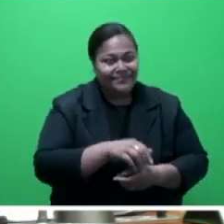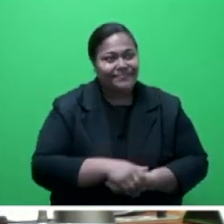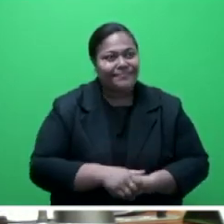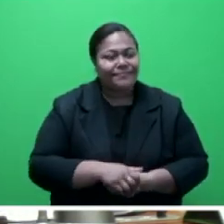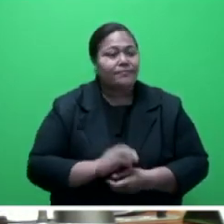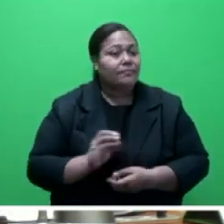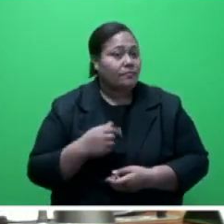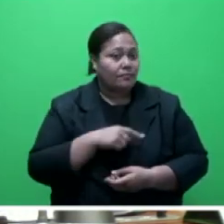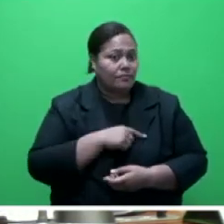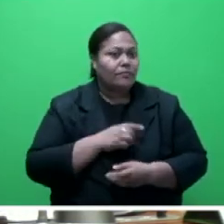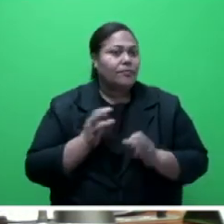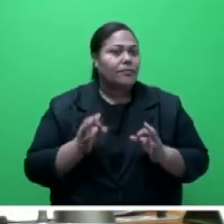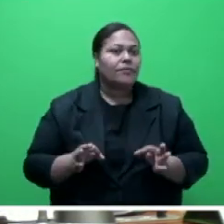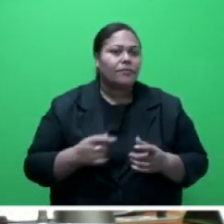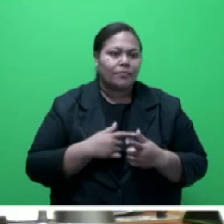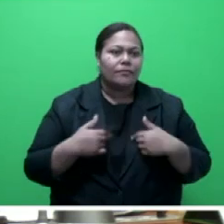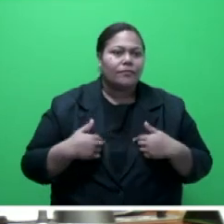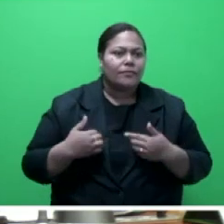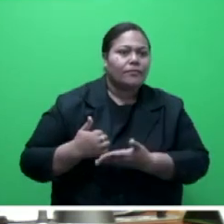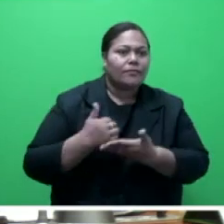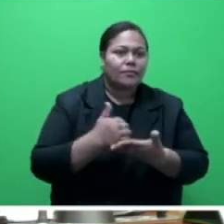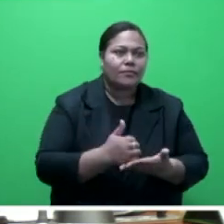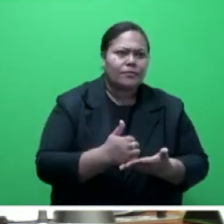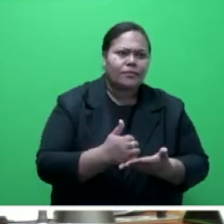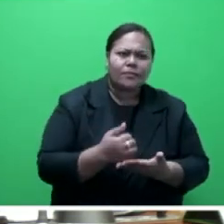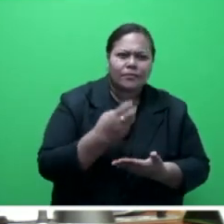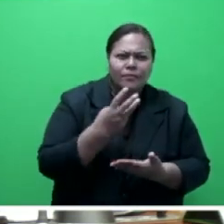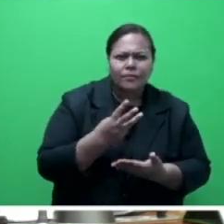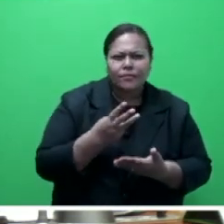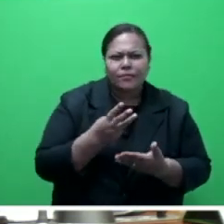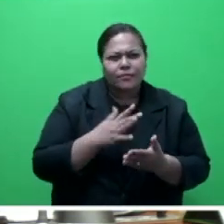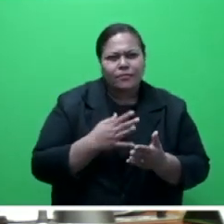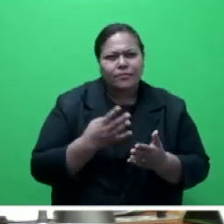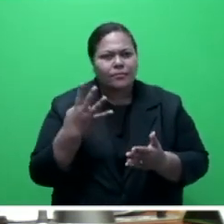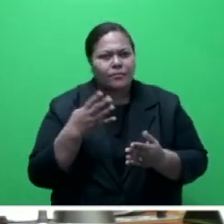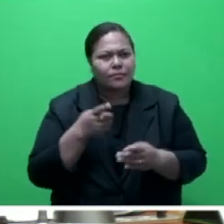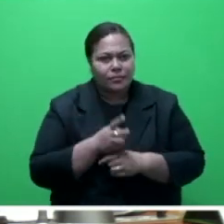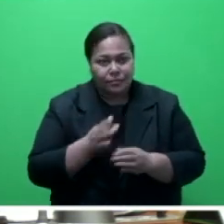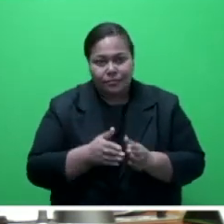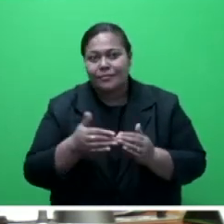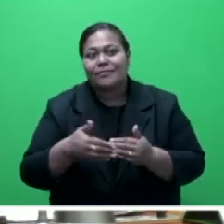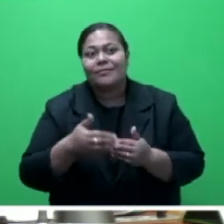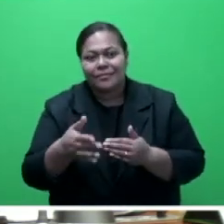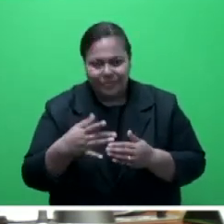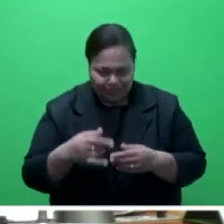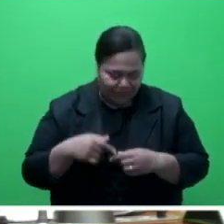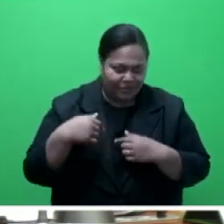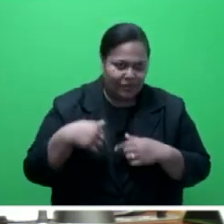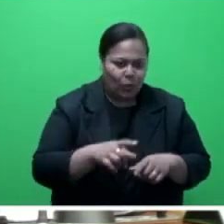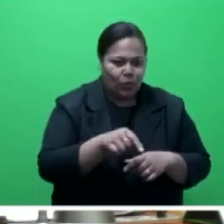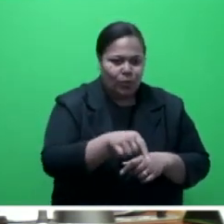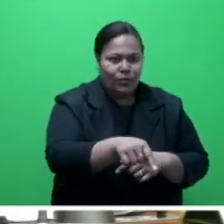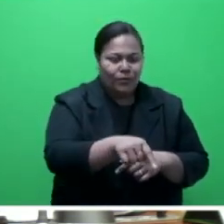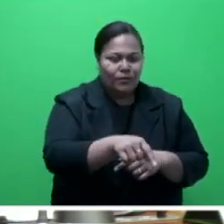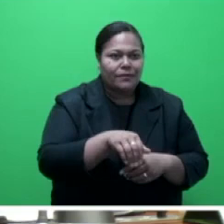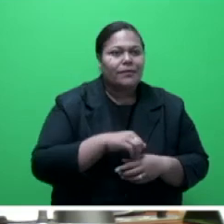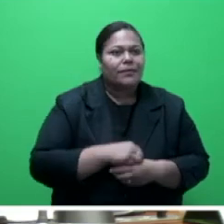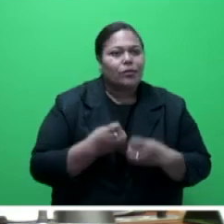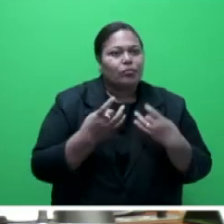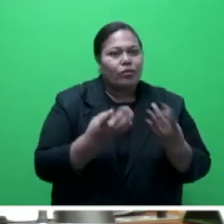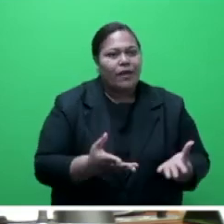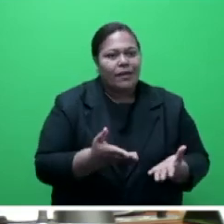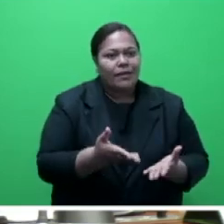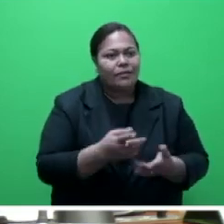that we will go with the assistance, you know, in three to four weeks' time and provide them the support. Mr Speaker said, I was